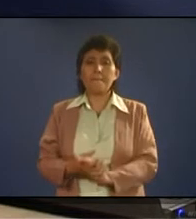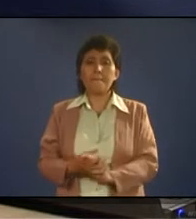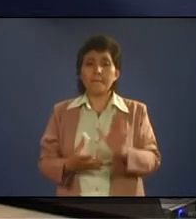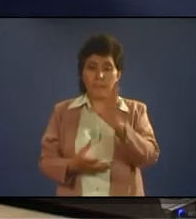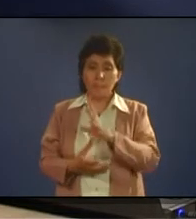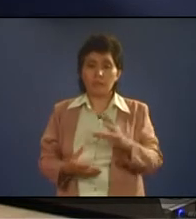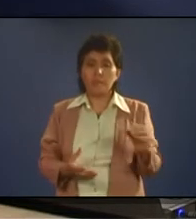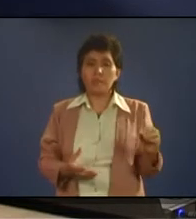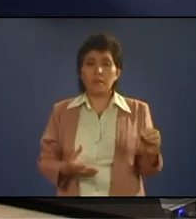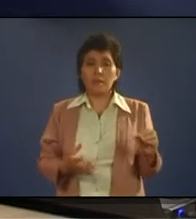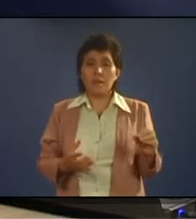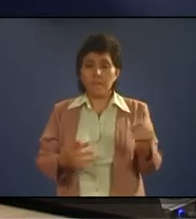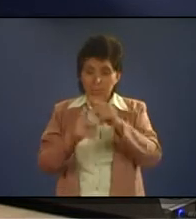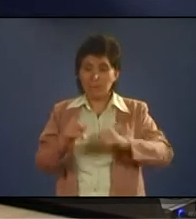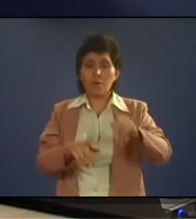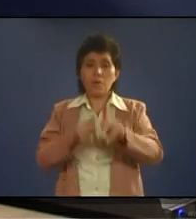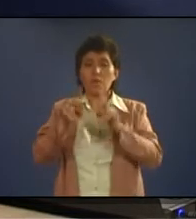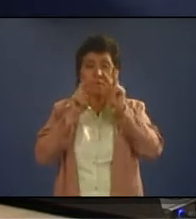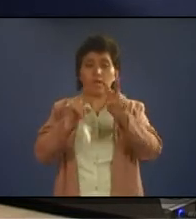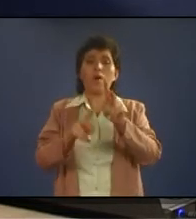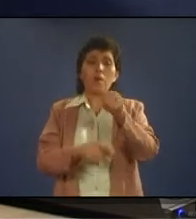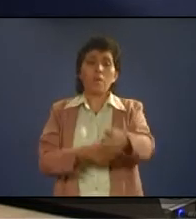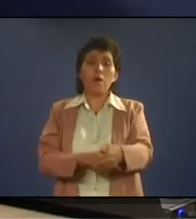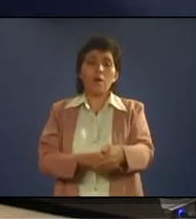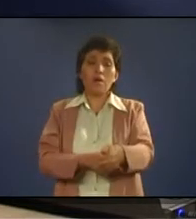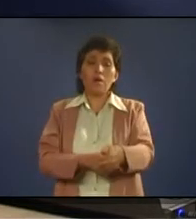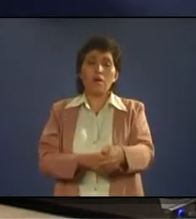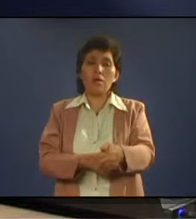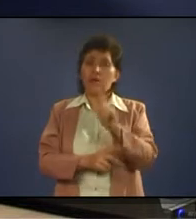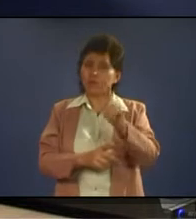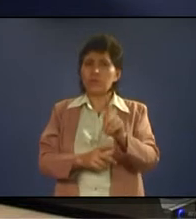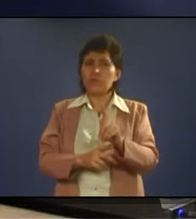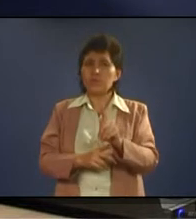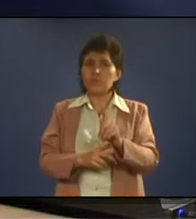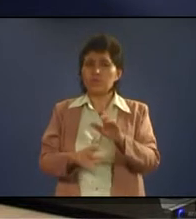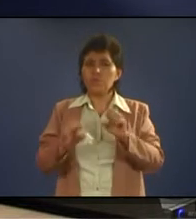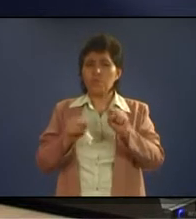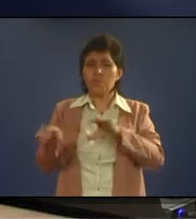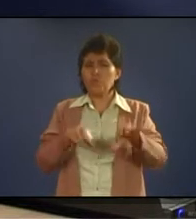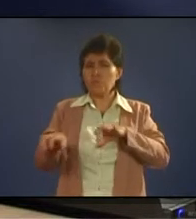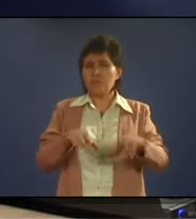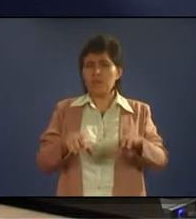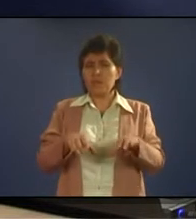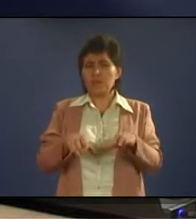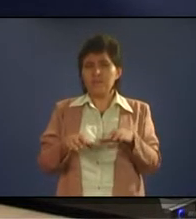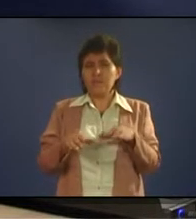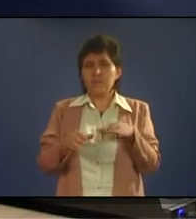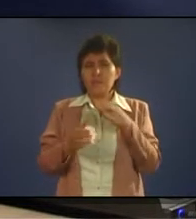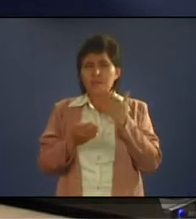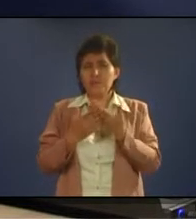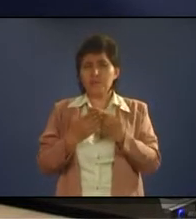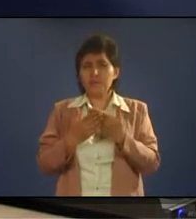is do you perform better when people are watching you or do you perform poorer when people are watching you? Now